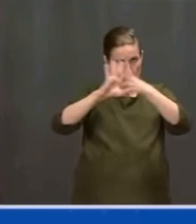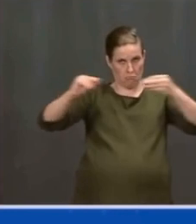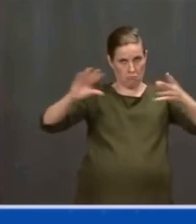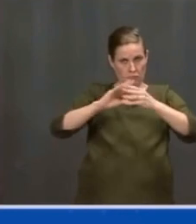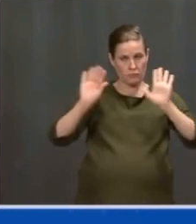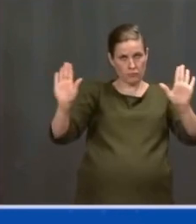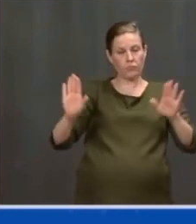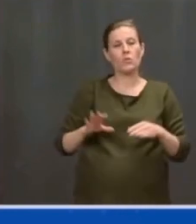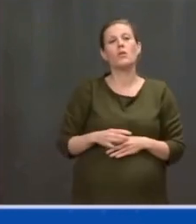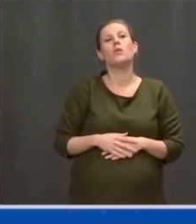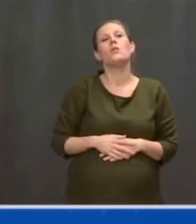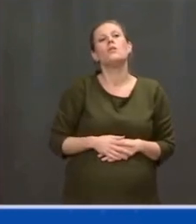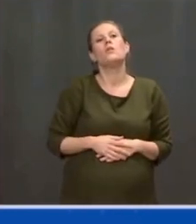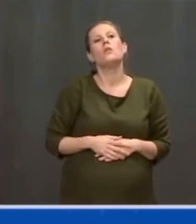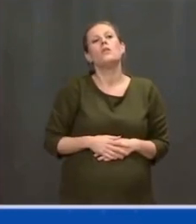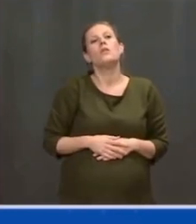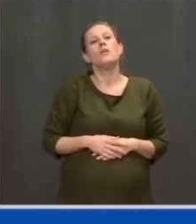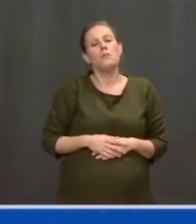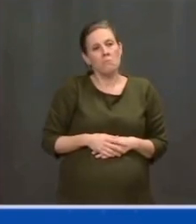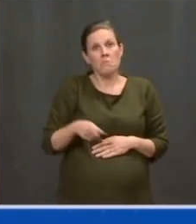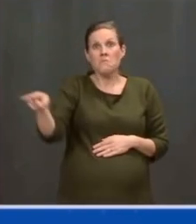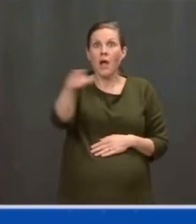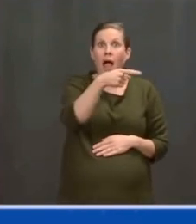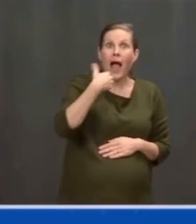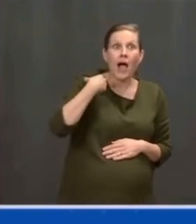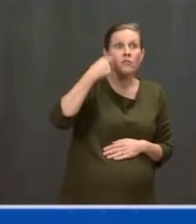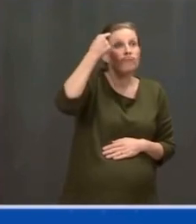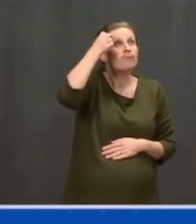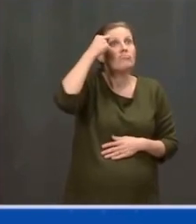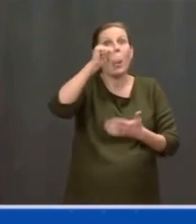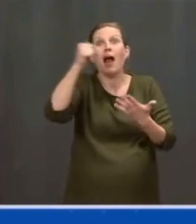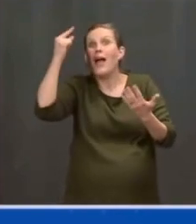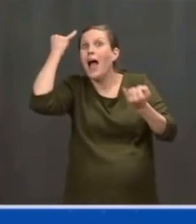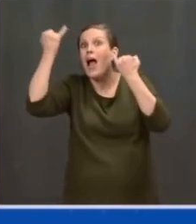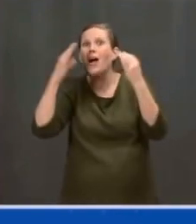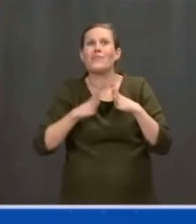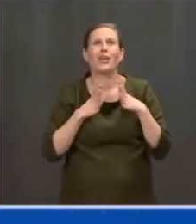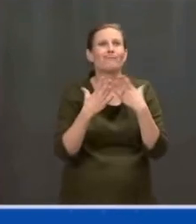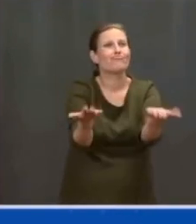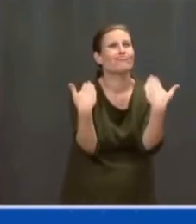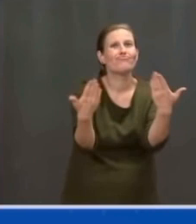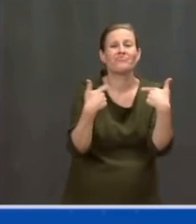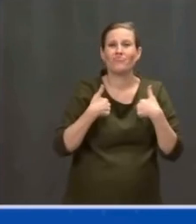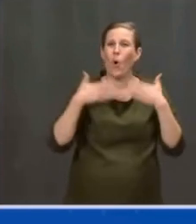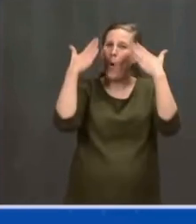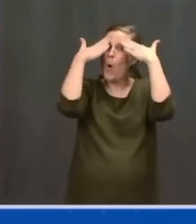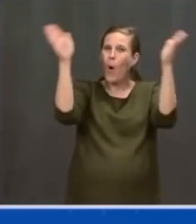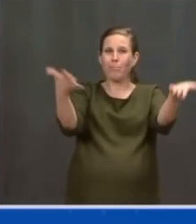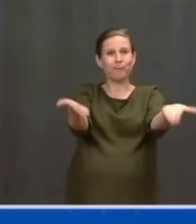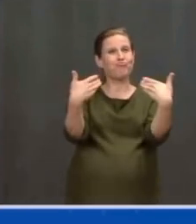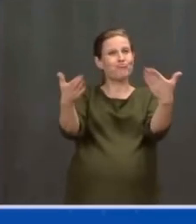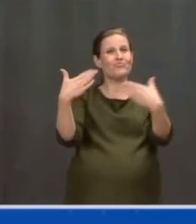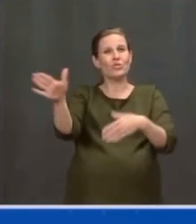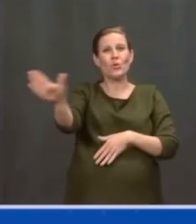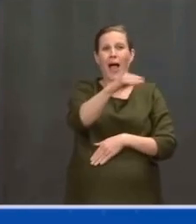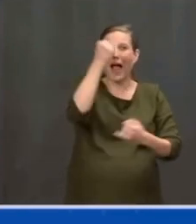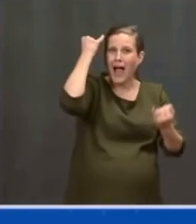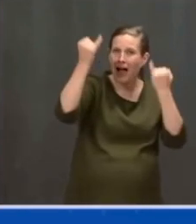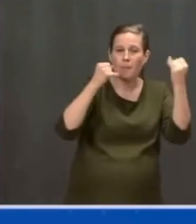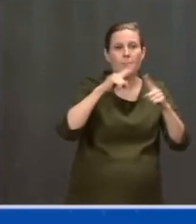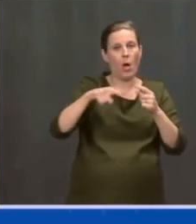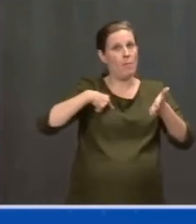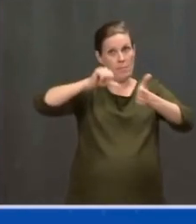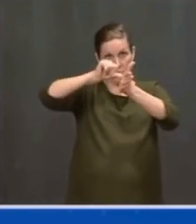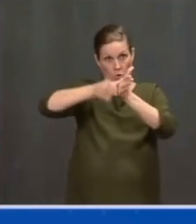others have additional ideas, let them come forward. I'm open to other ideas, so long as they do not impose any tax increase on people making less than